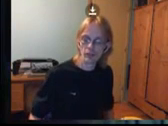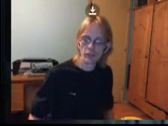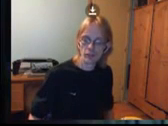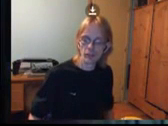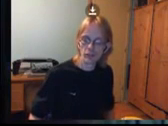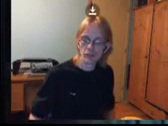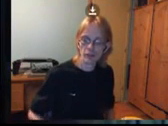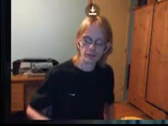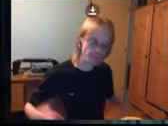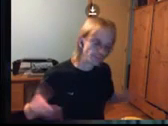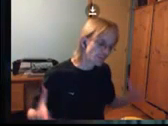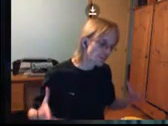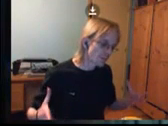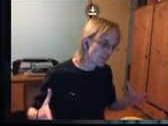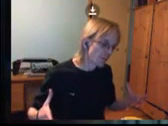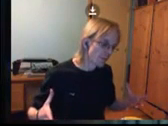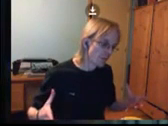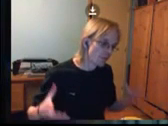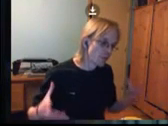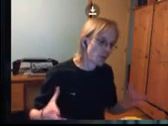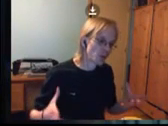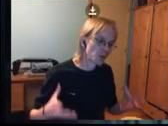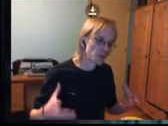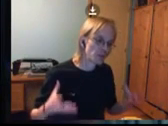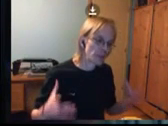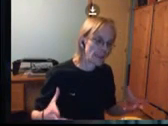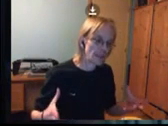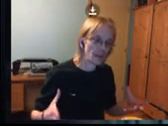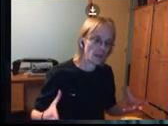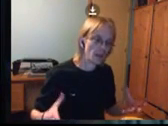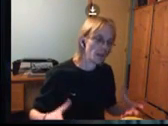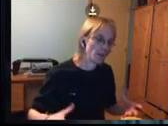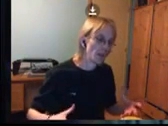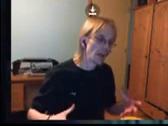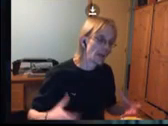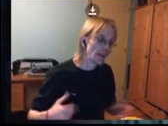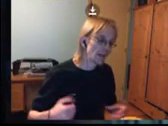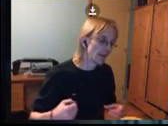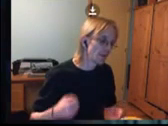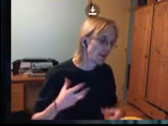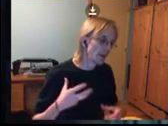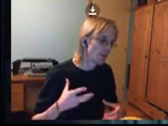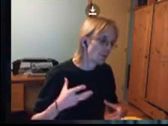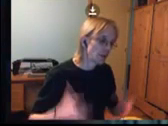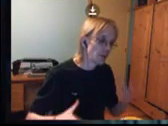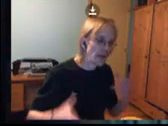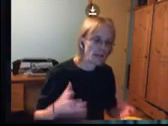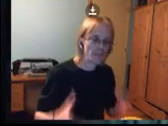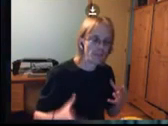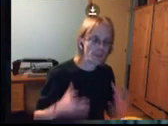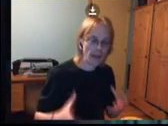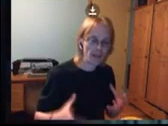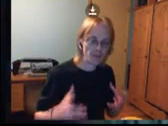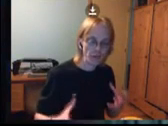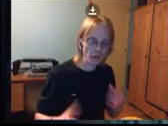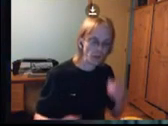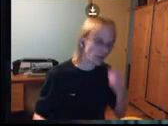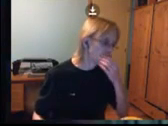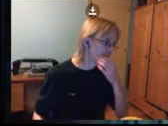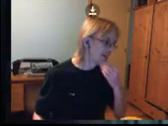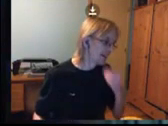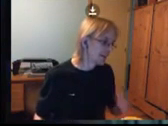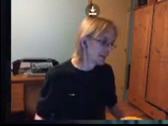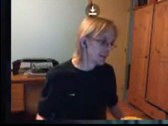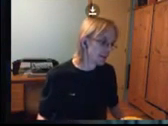of four sources of data. And when you have that view,